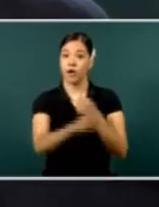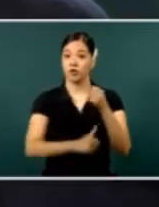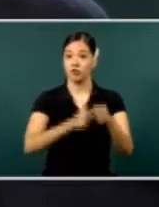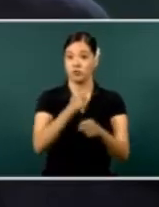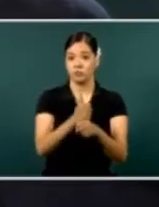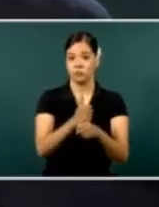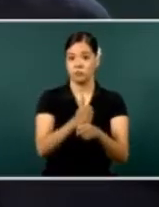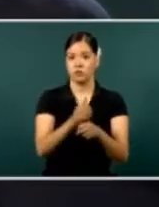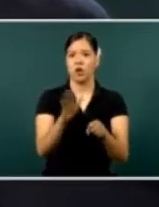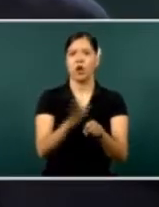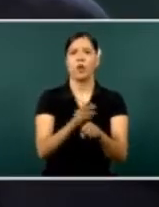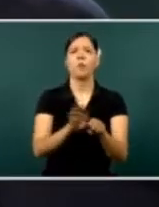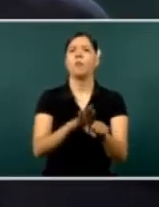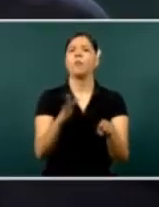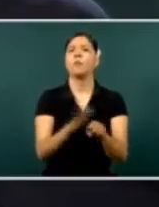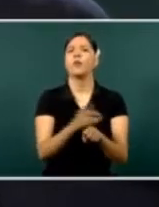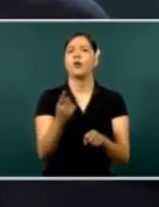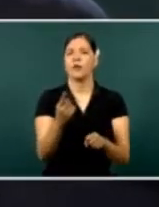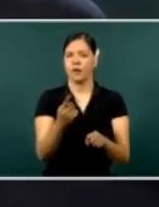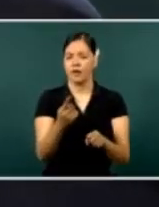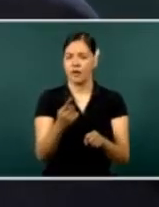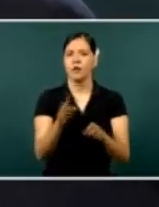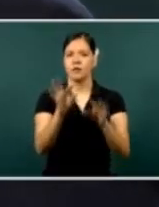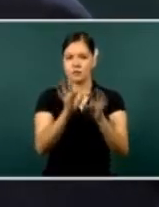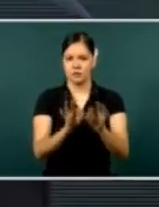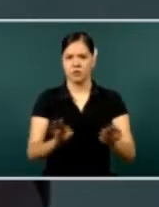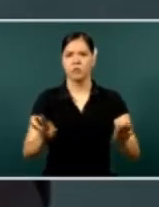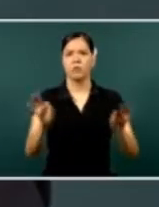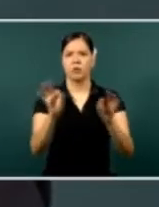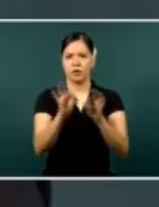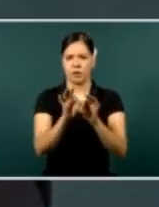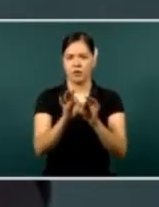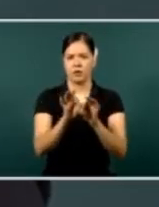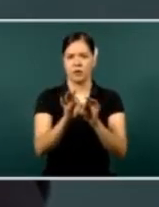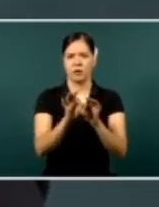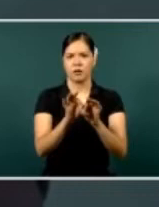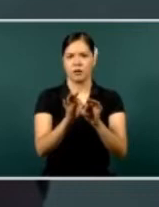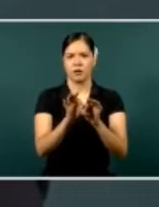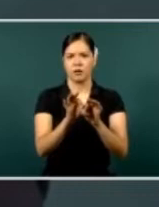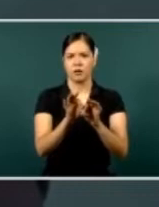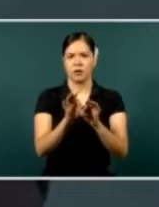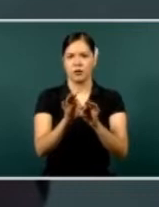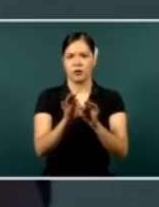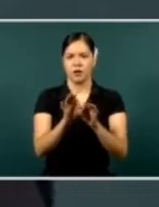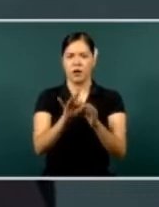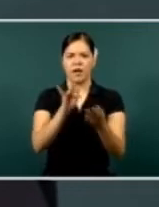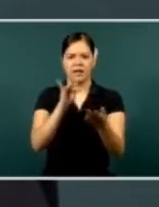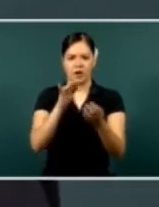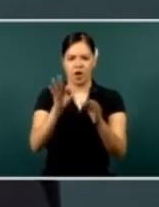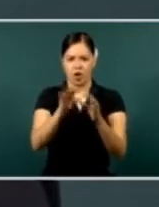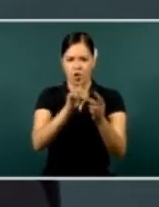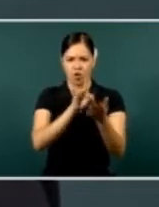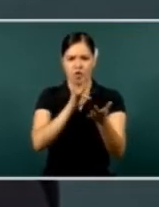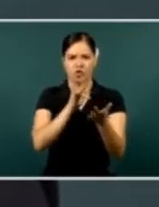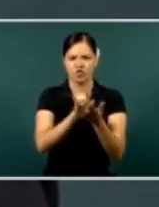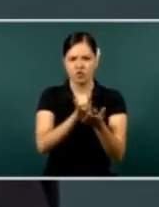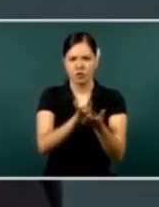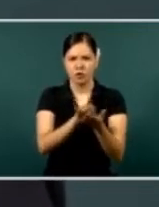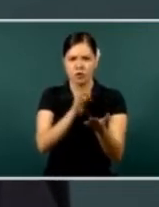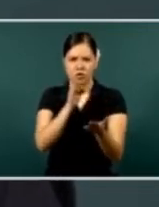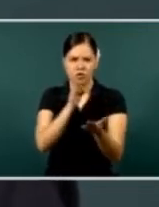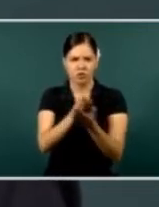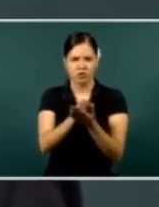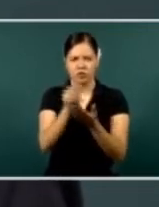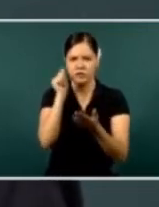Because you can't treat them the same with, because they're not equal. That justice would,